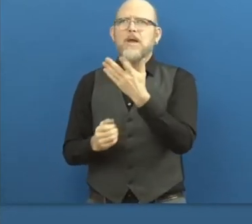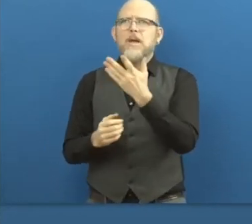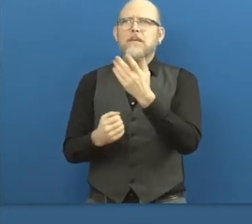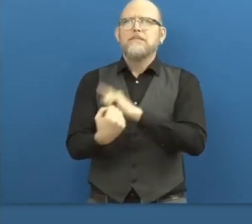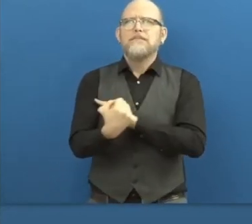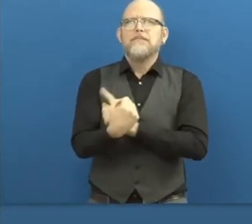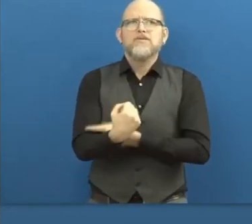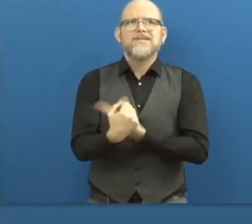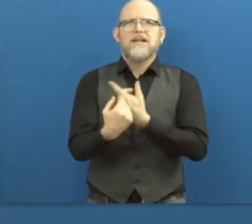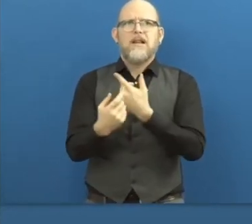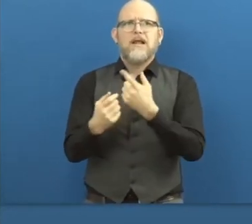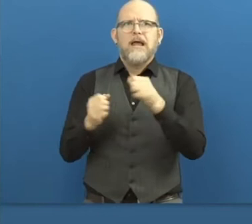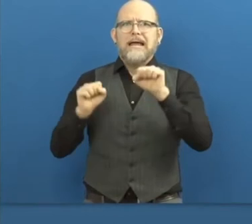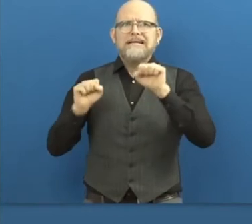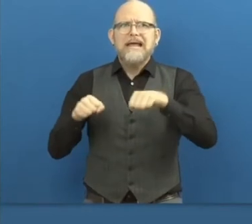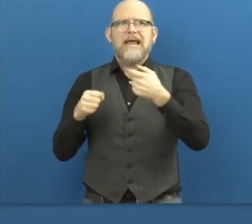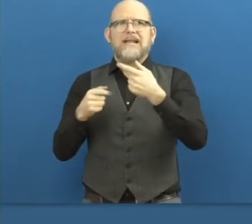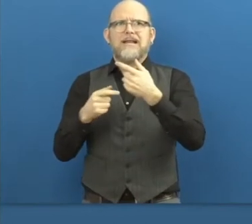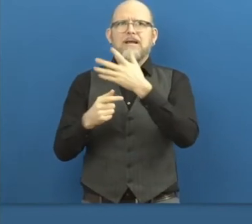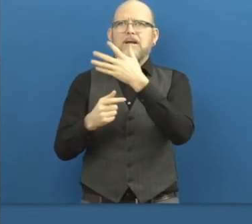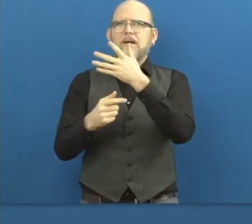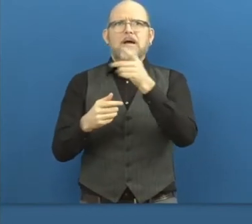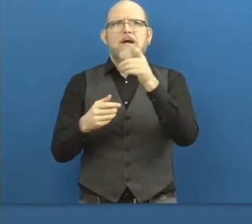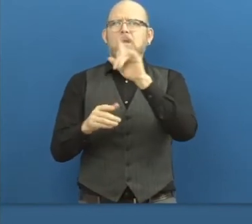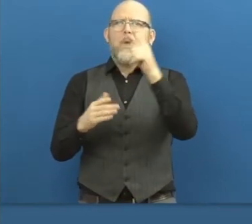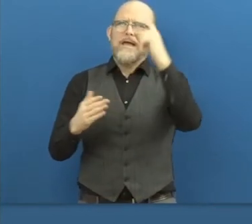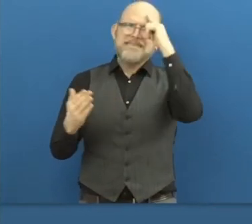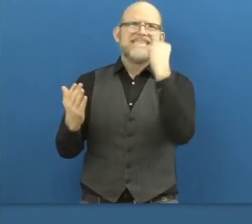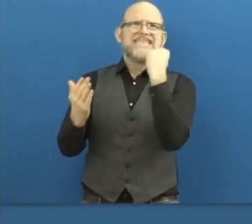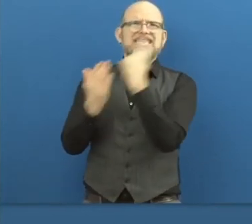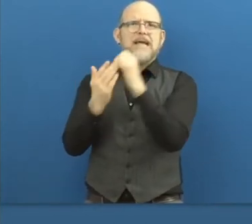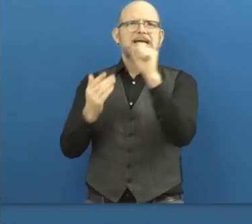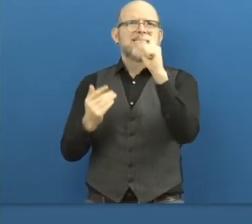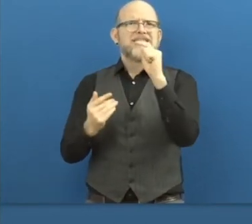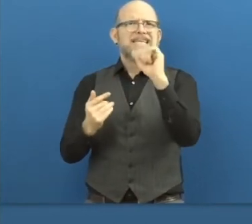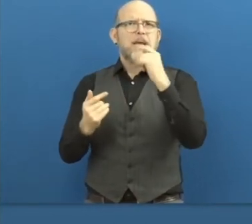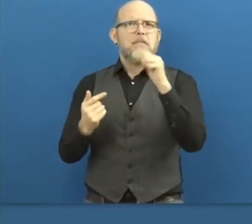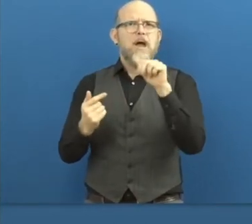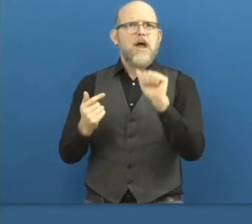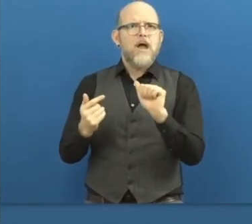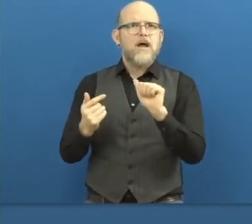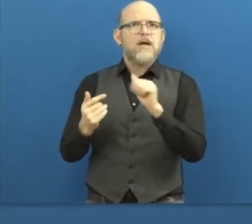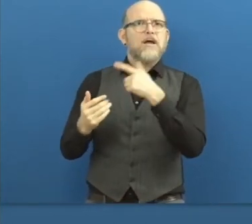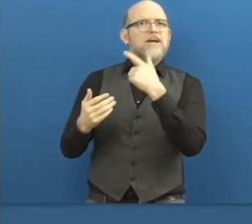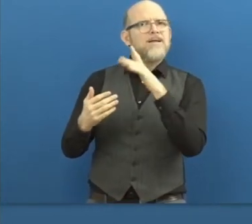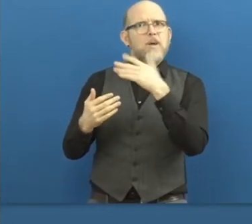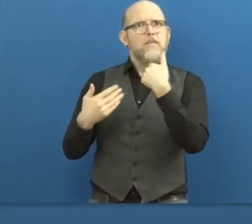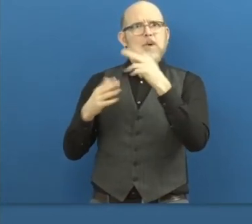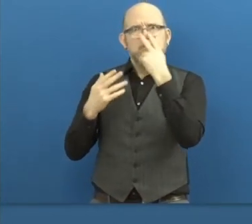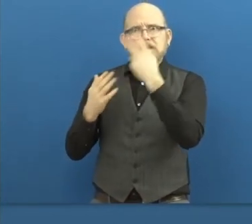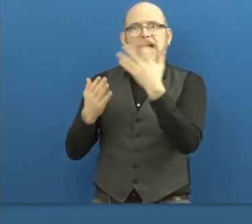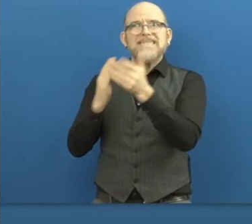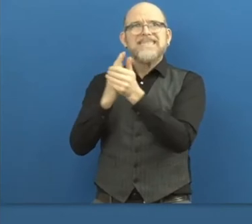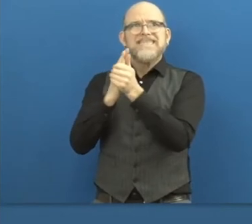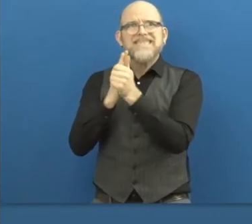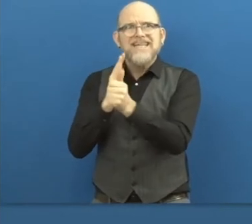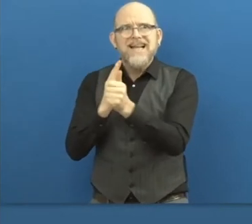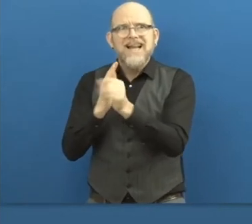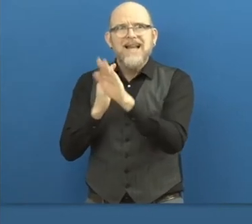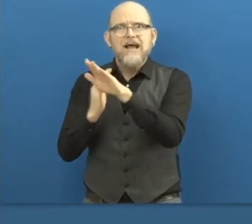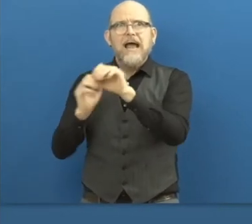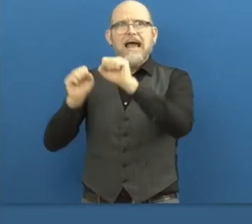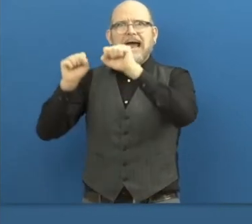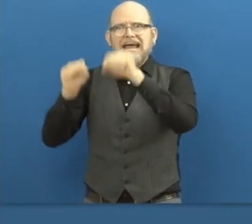leave behind all bias, stigma and focus that many times we have only in the disability